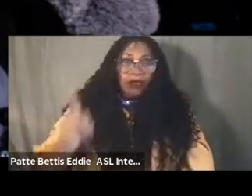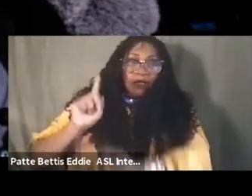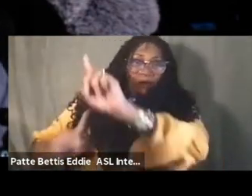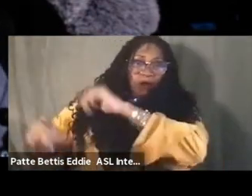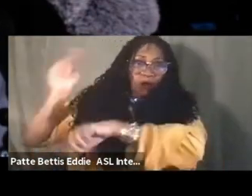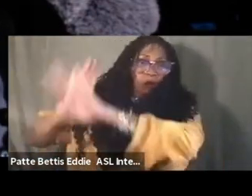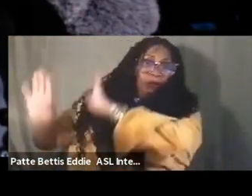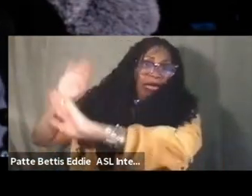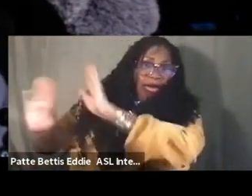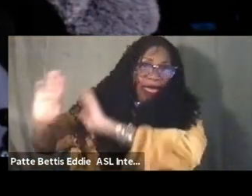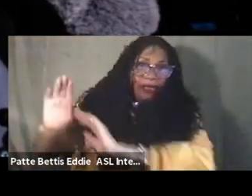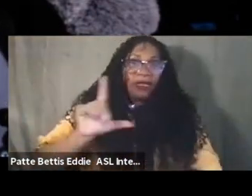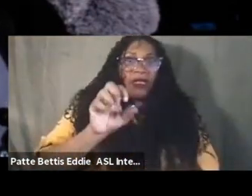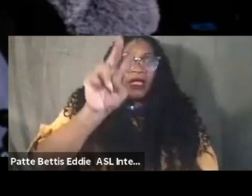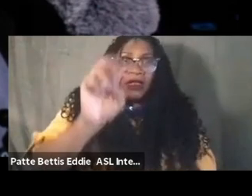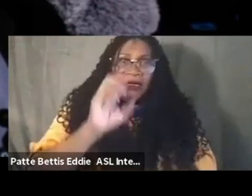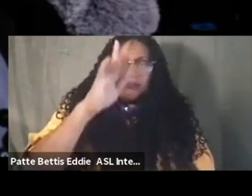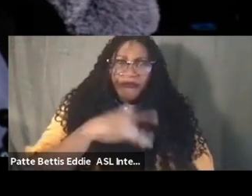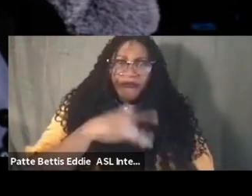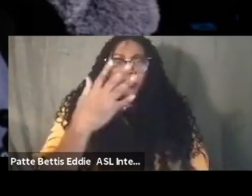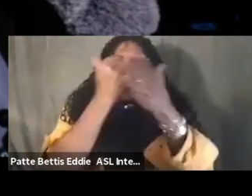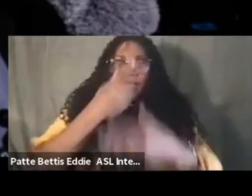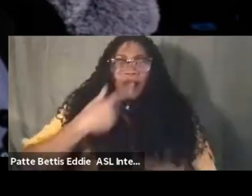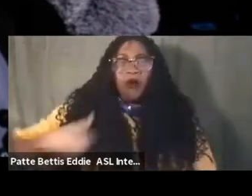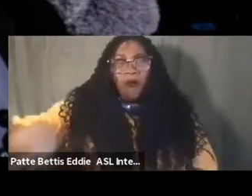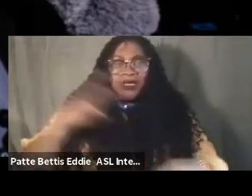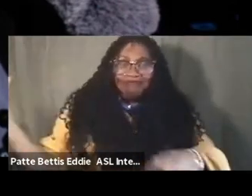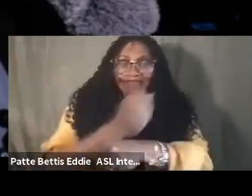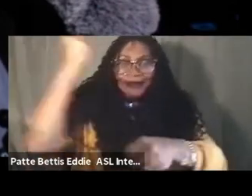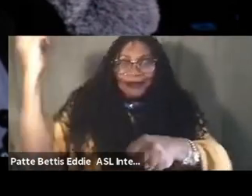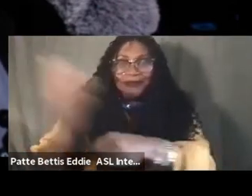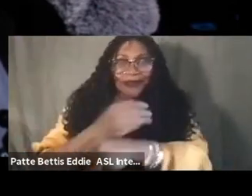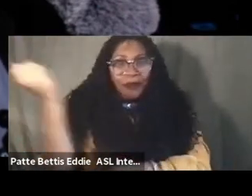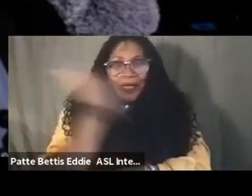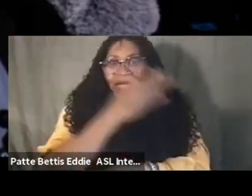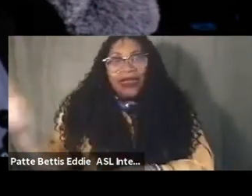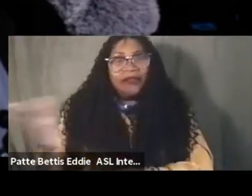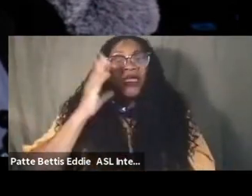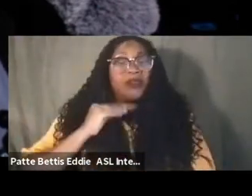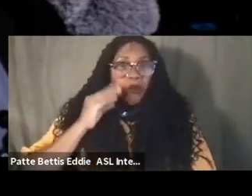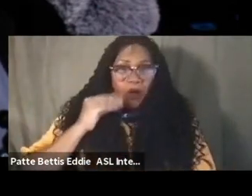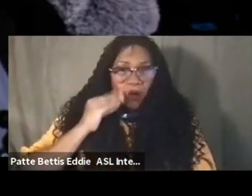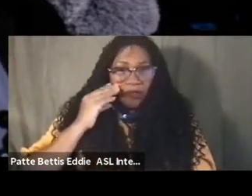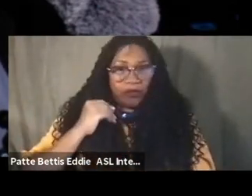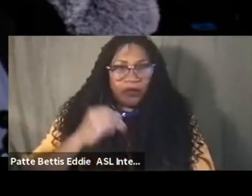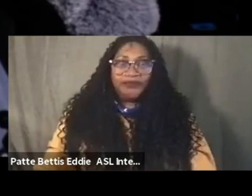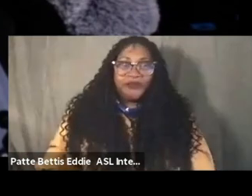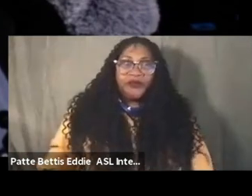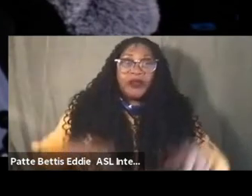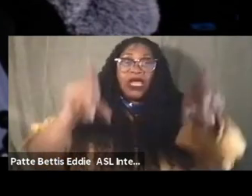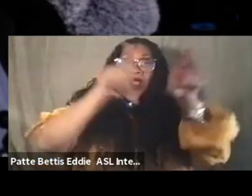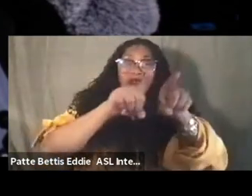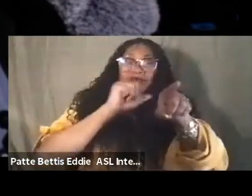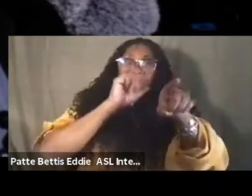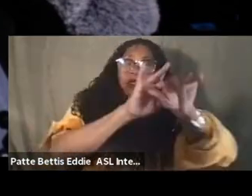love i feel like will help us overcome anything that we're going through and to not